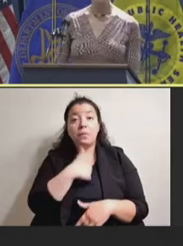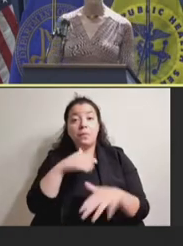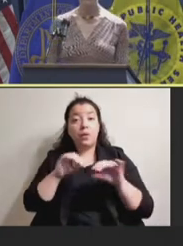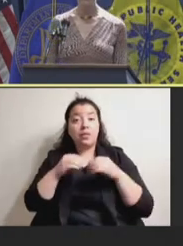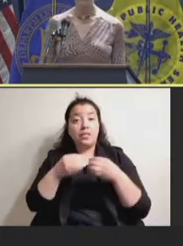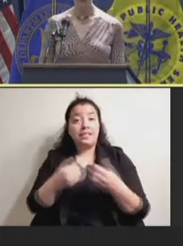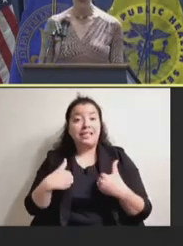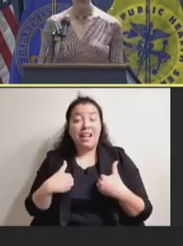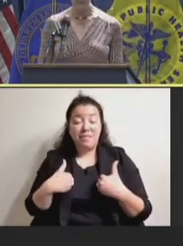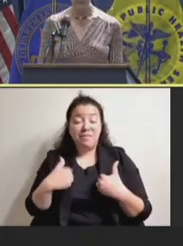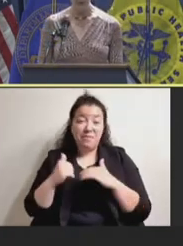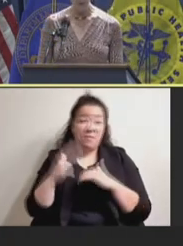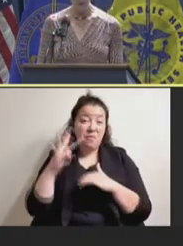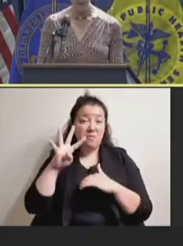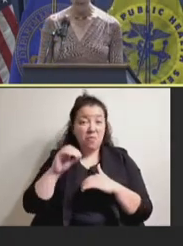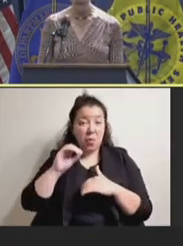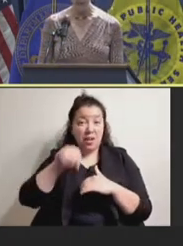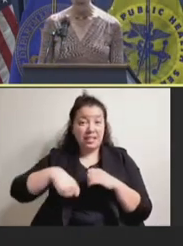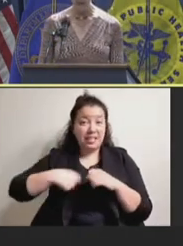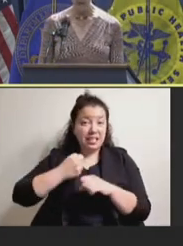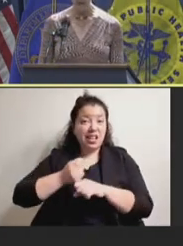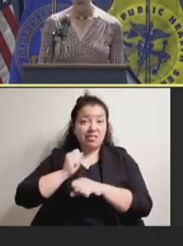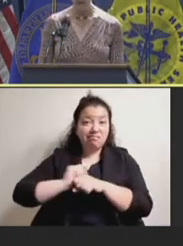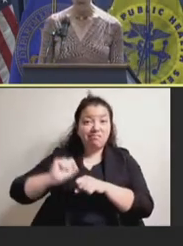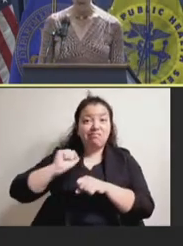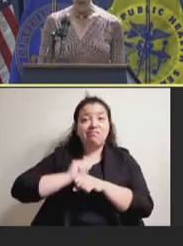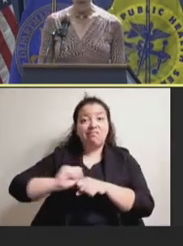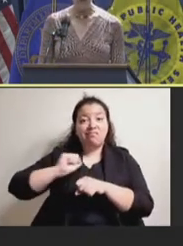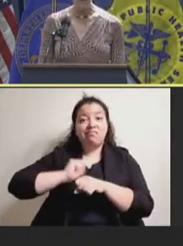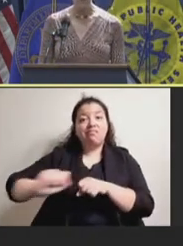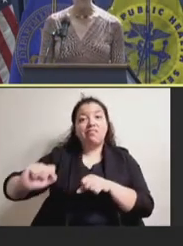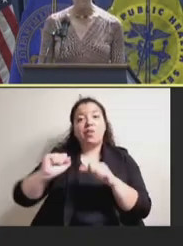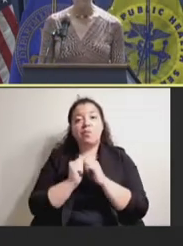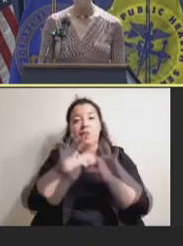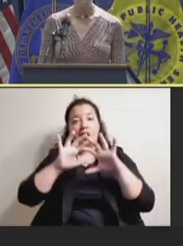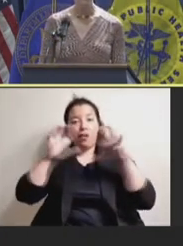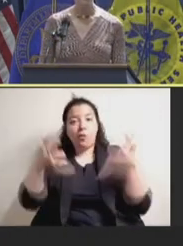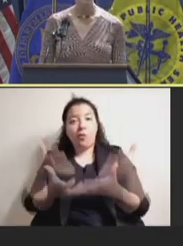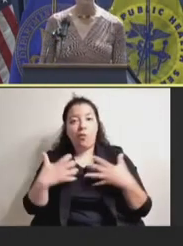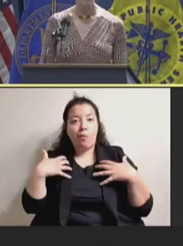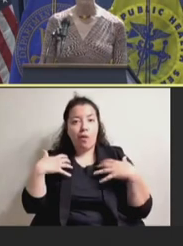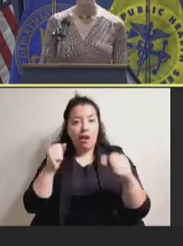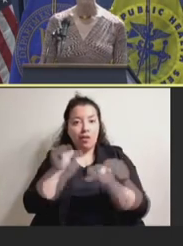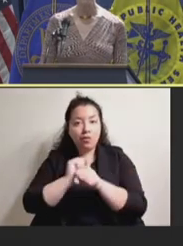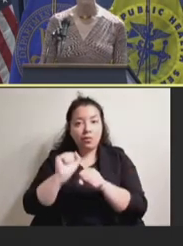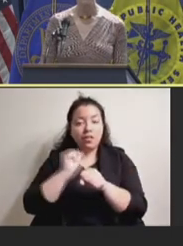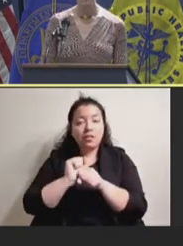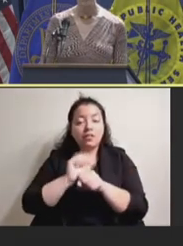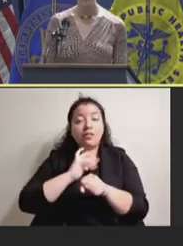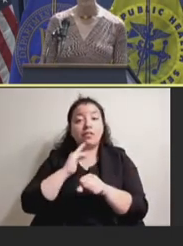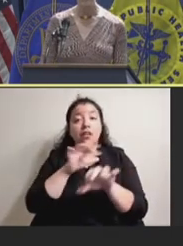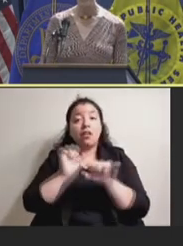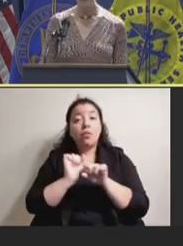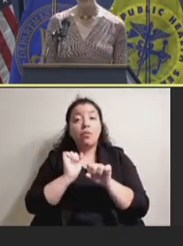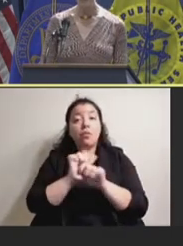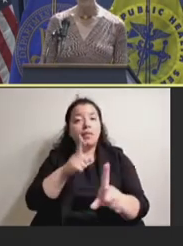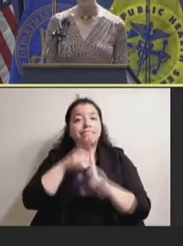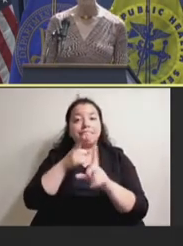than 40 years of experience working in global health. And our work has always been focused on increasing equity